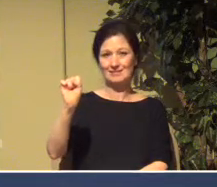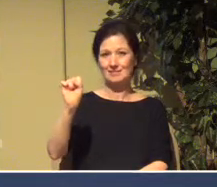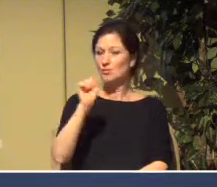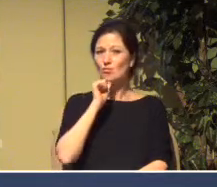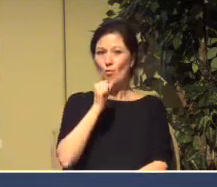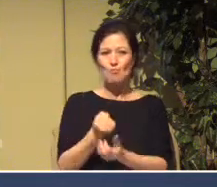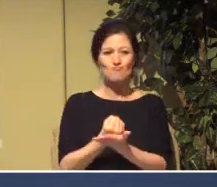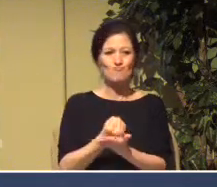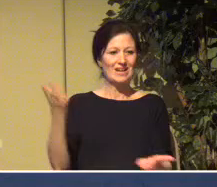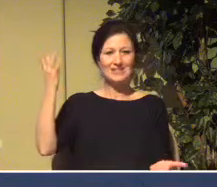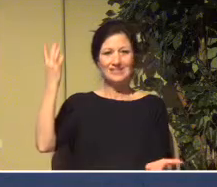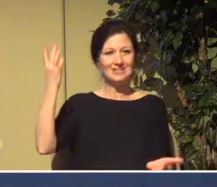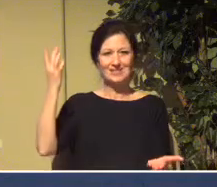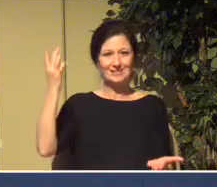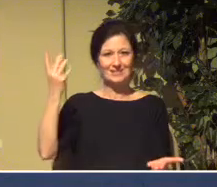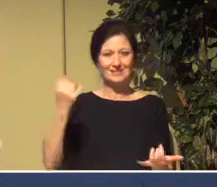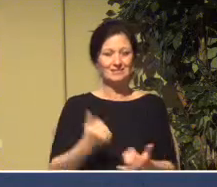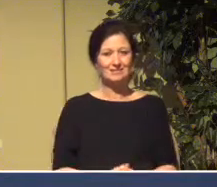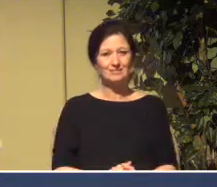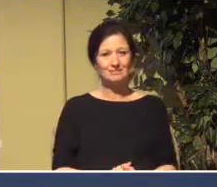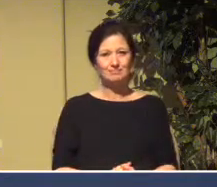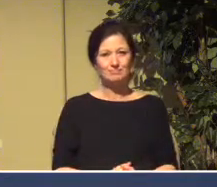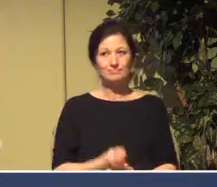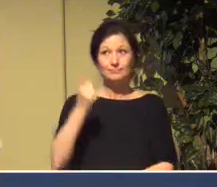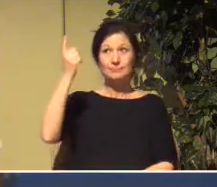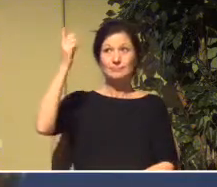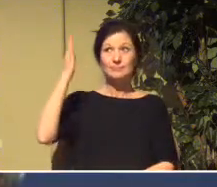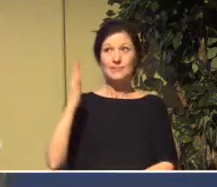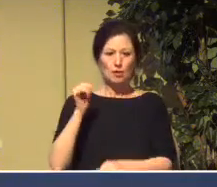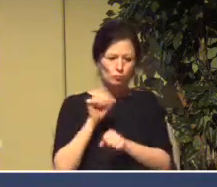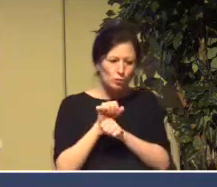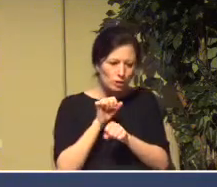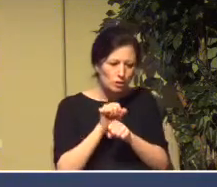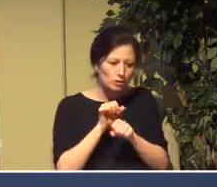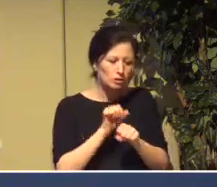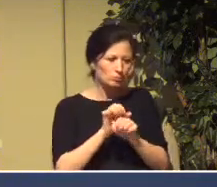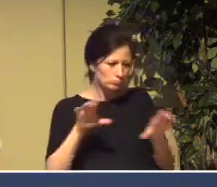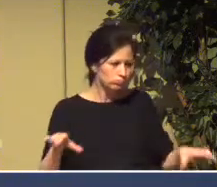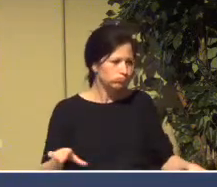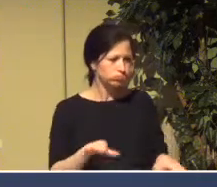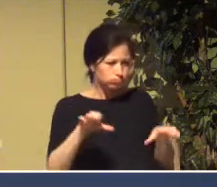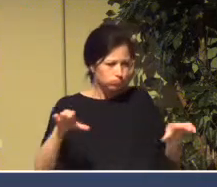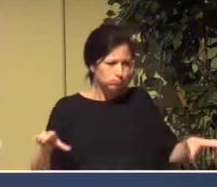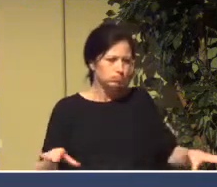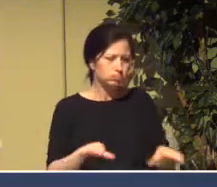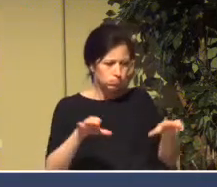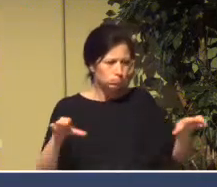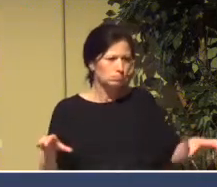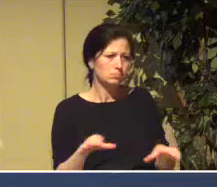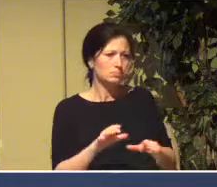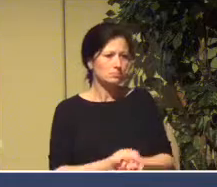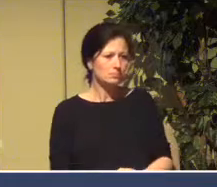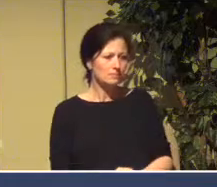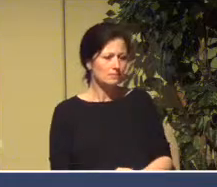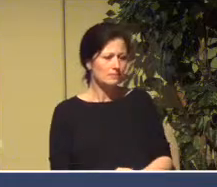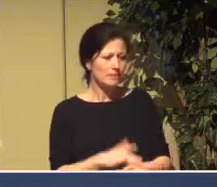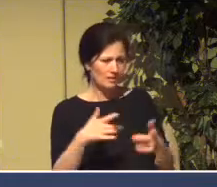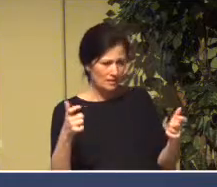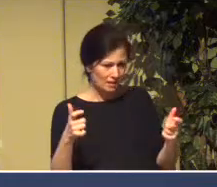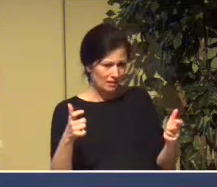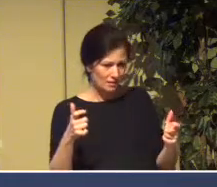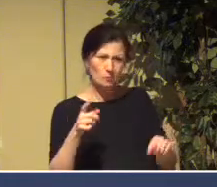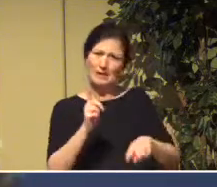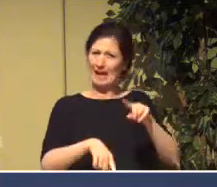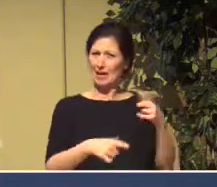Don't waste it. In the sense that God is at work shaping, informing, speaking. There are places that we can look at, things that we